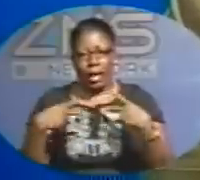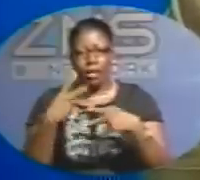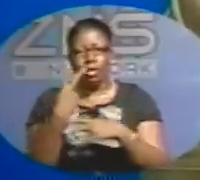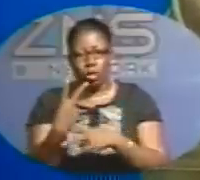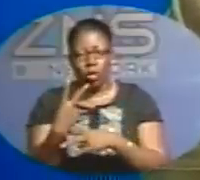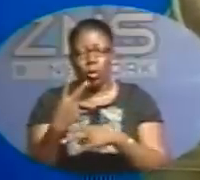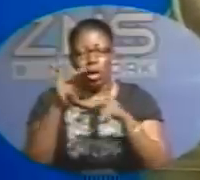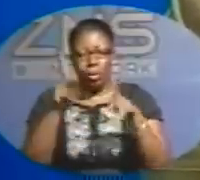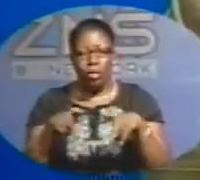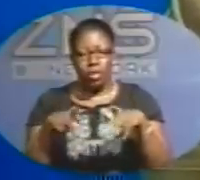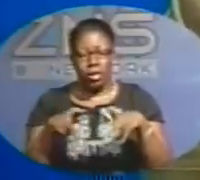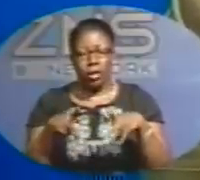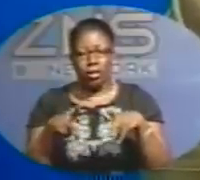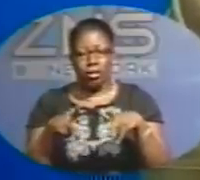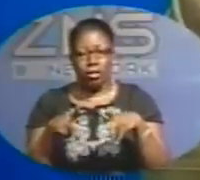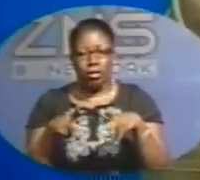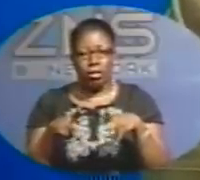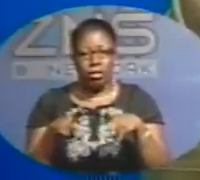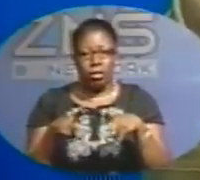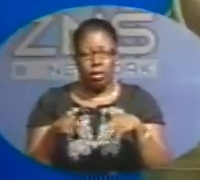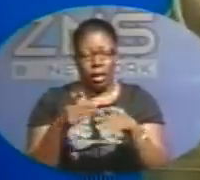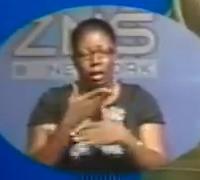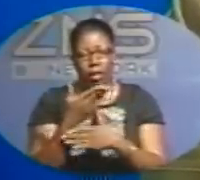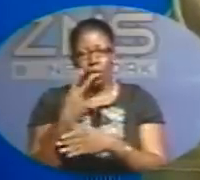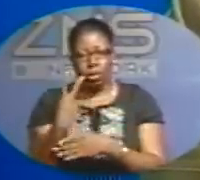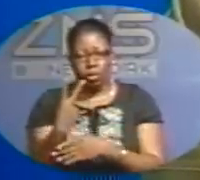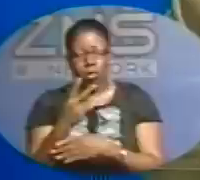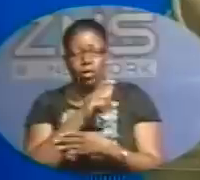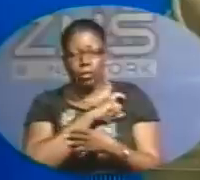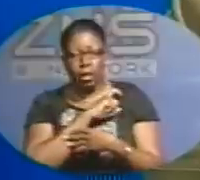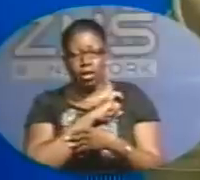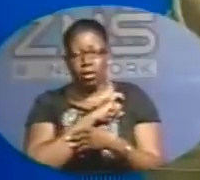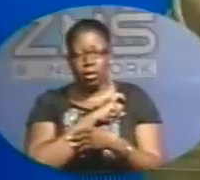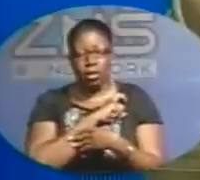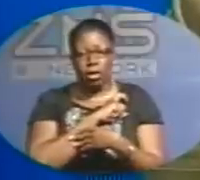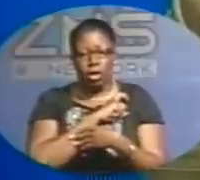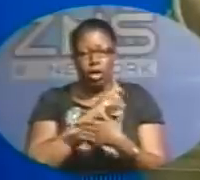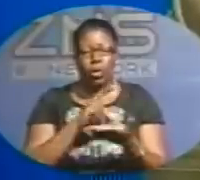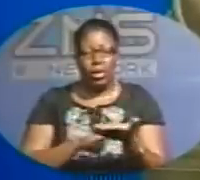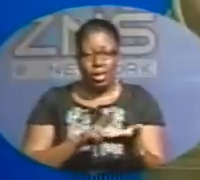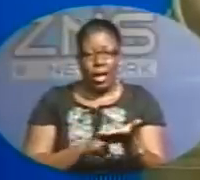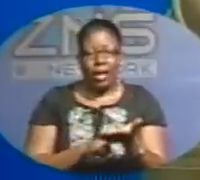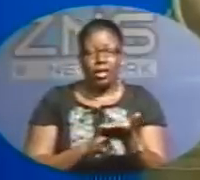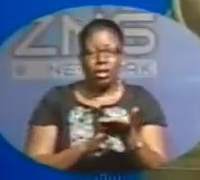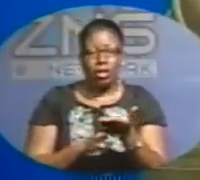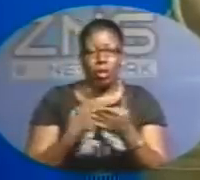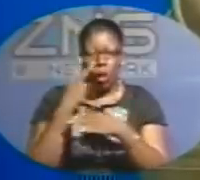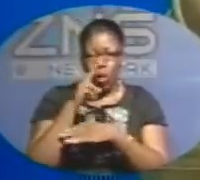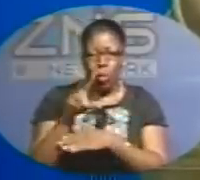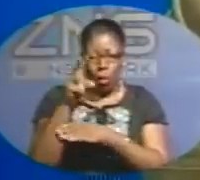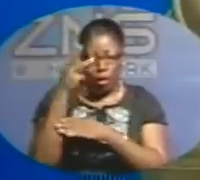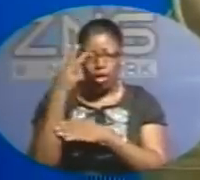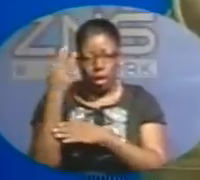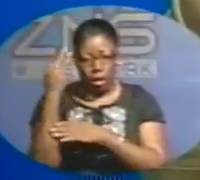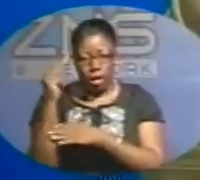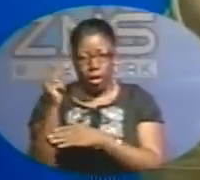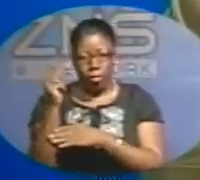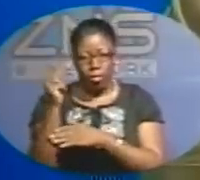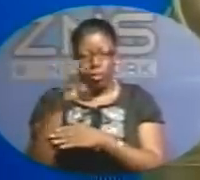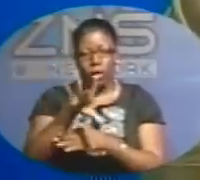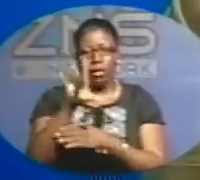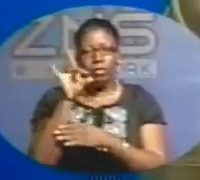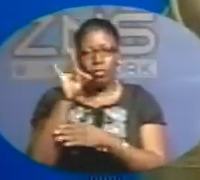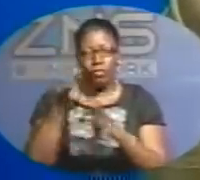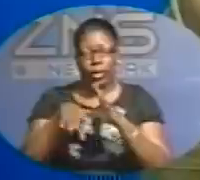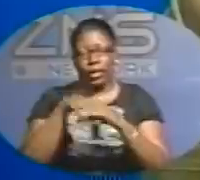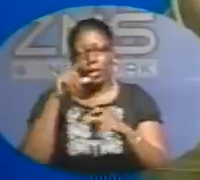there were two persons, and not if, but since there were two persons who were assigned to that area. Hopefully, we can get to the bottom of this